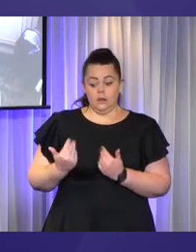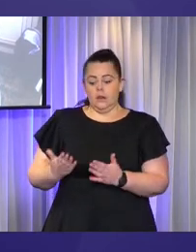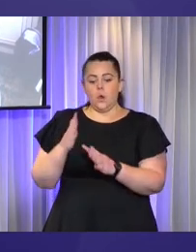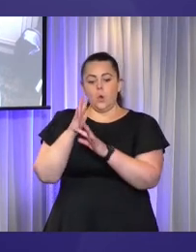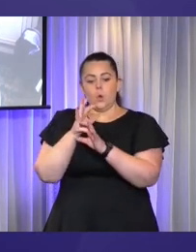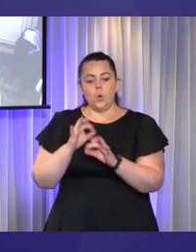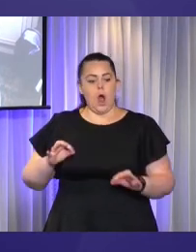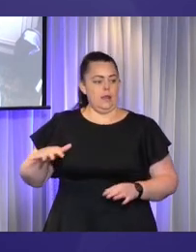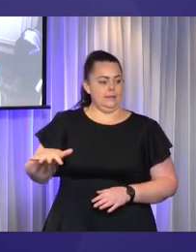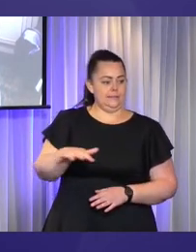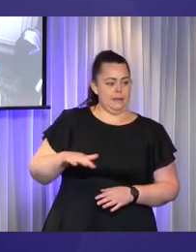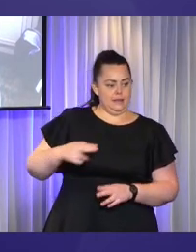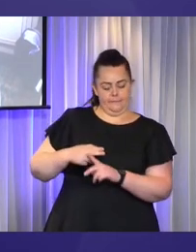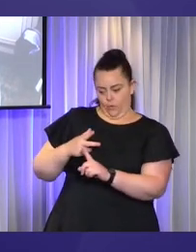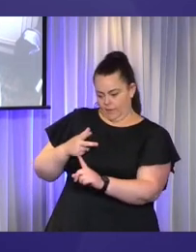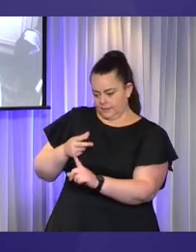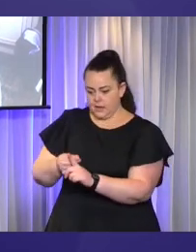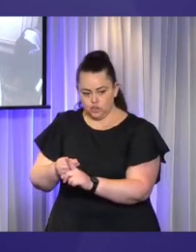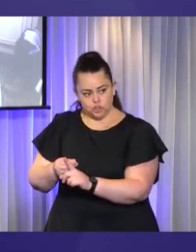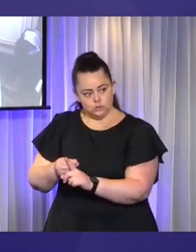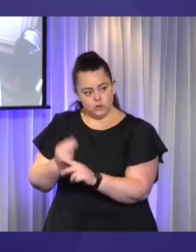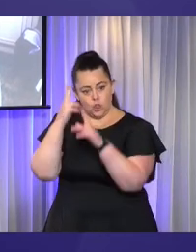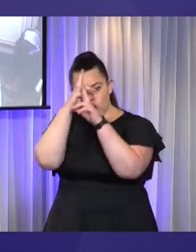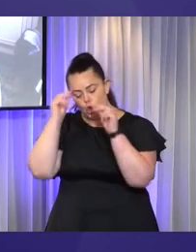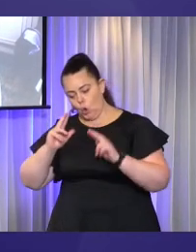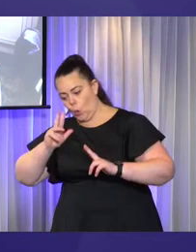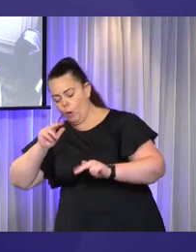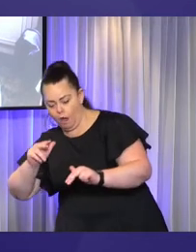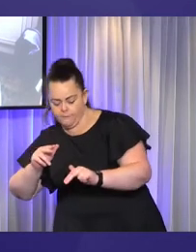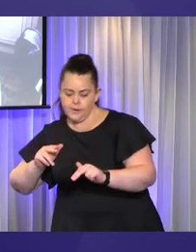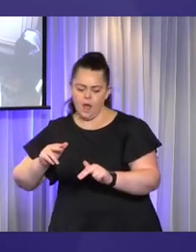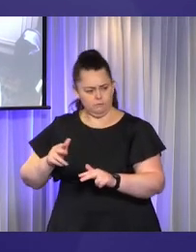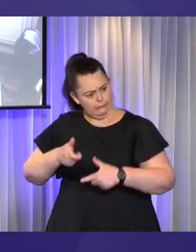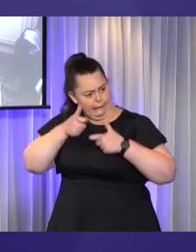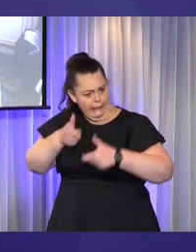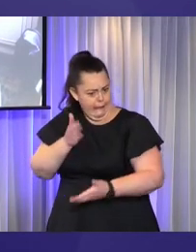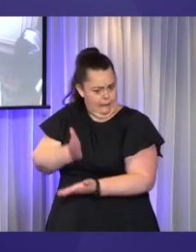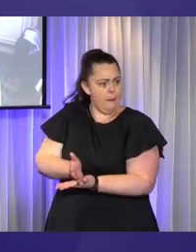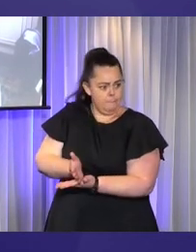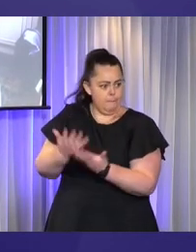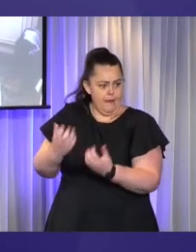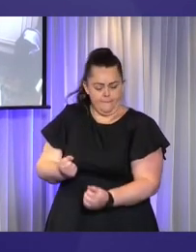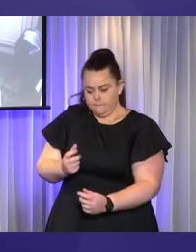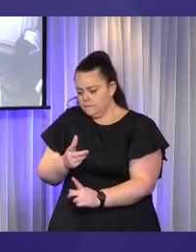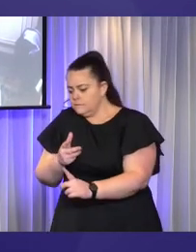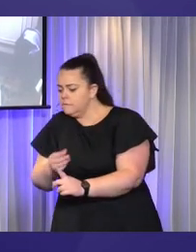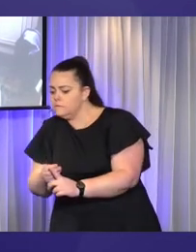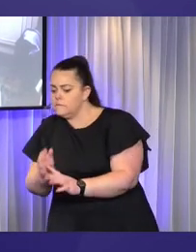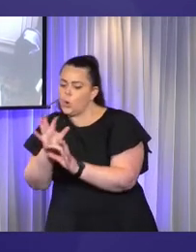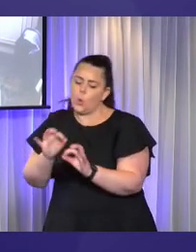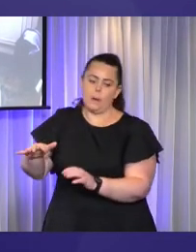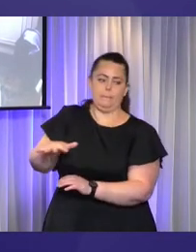supported by workers who cared for him. And then later, earlier this year, they also helped us out with another